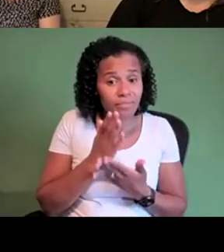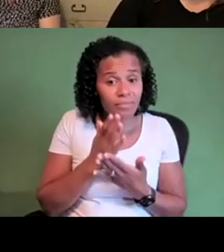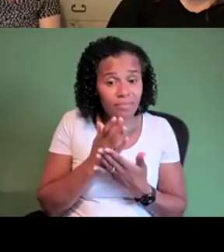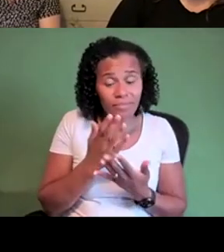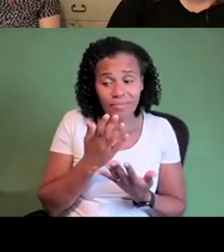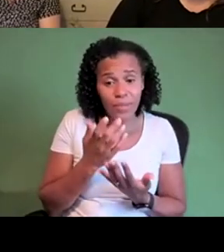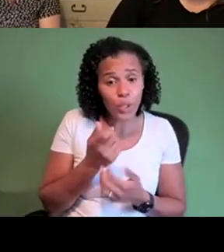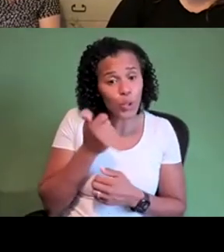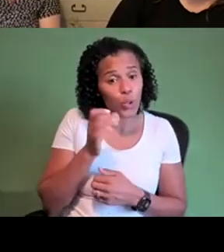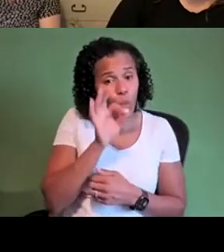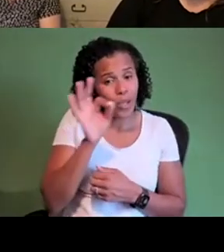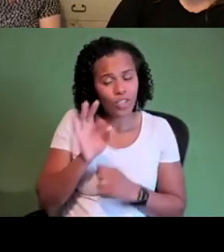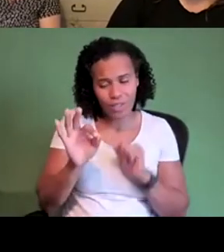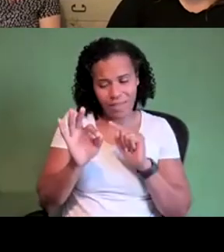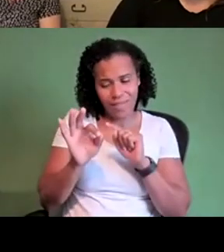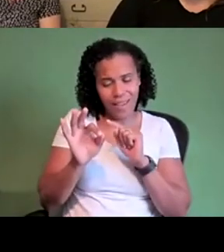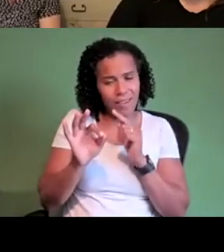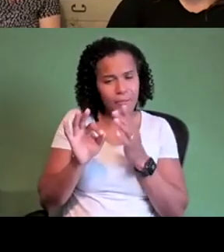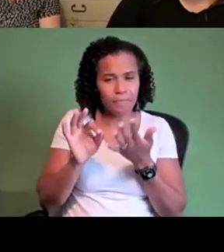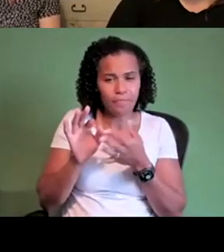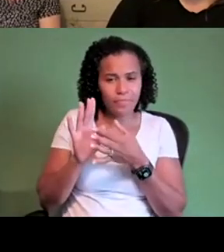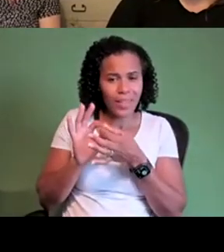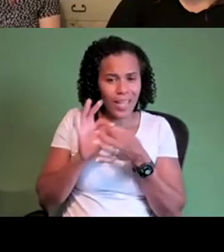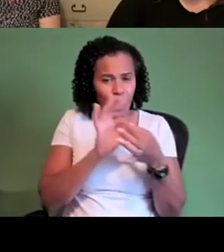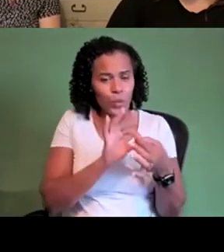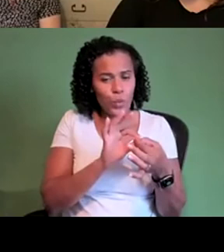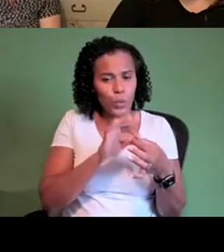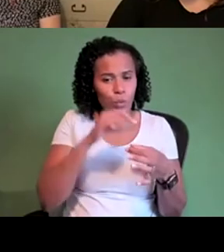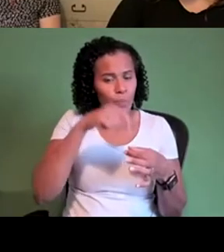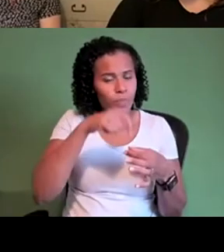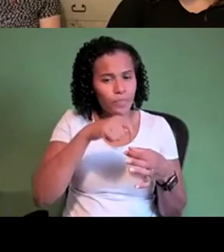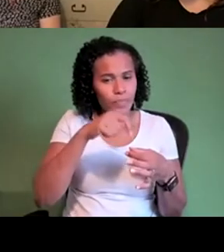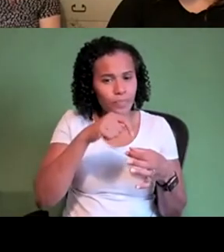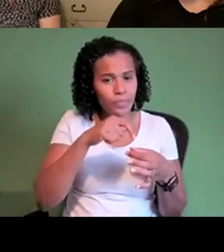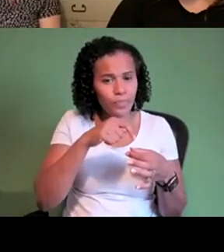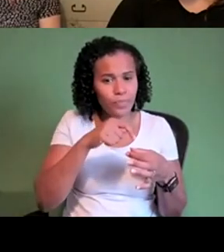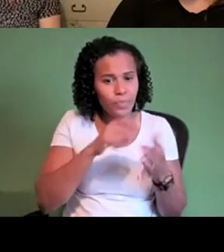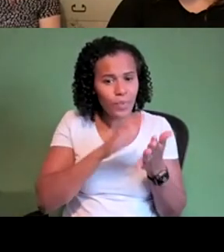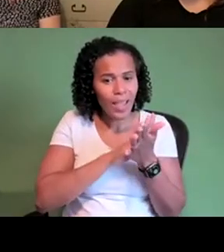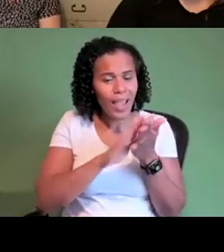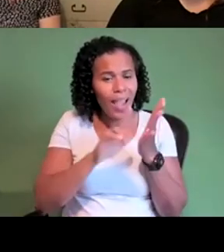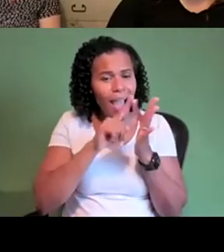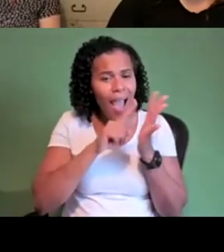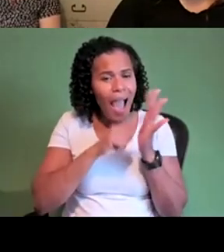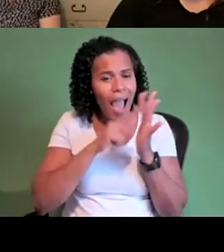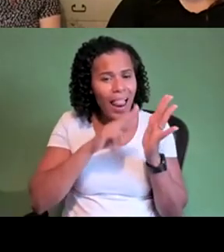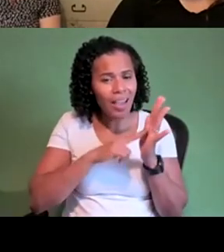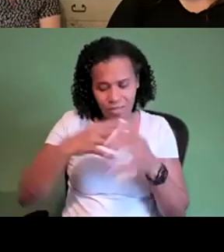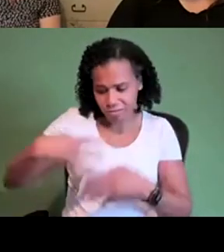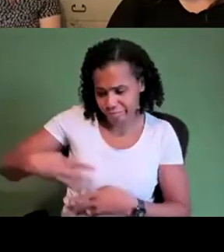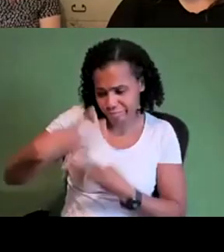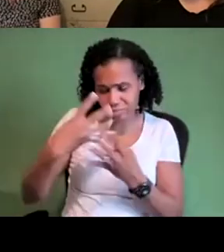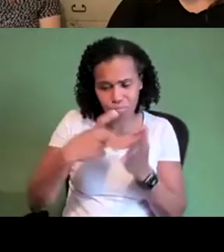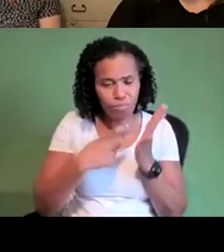i would say to um a question um from from helen um robson